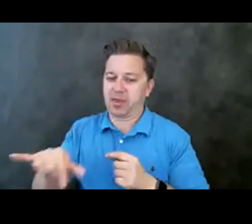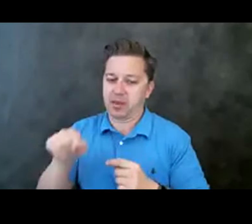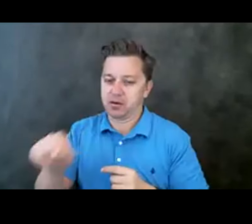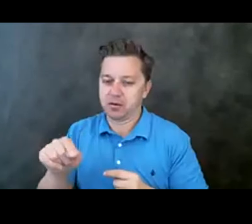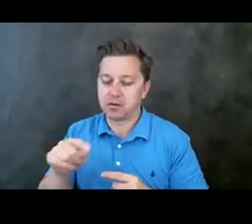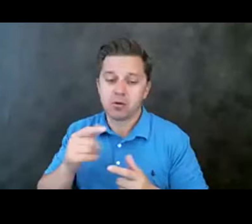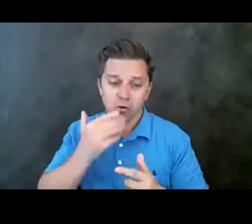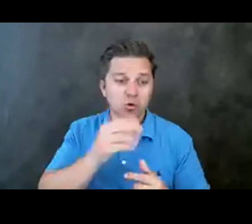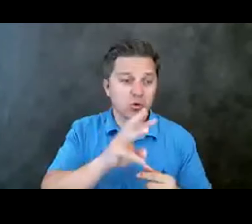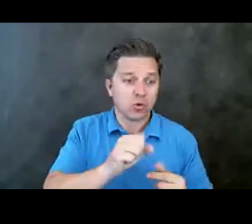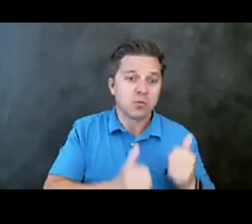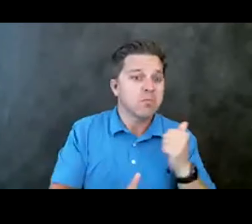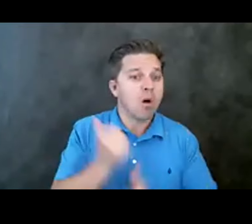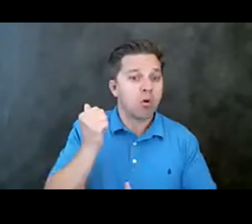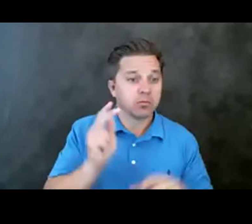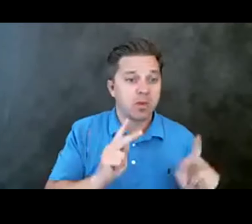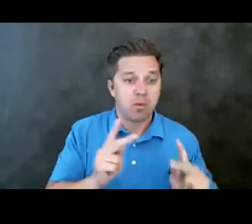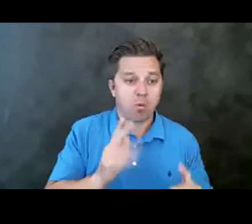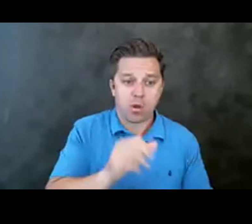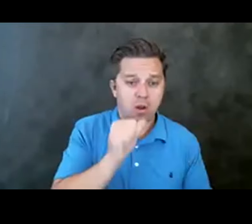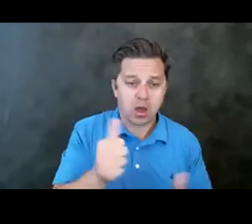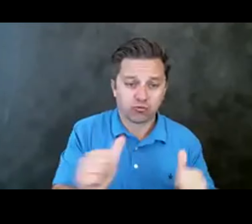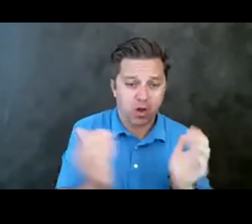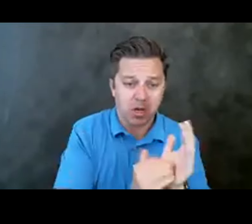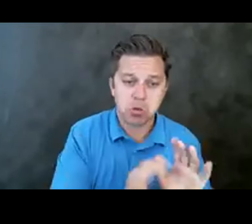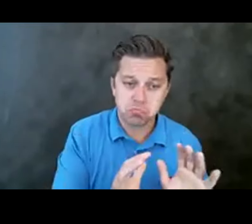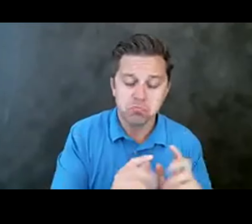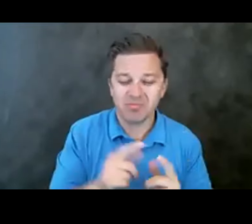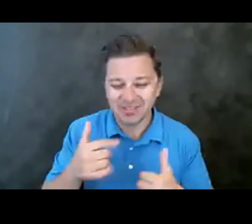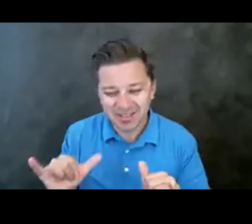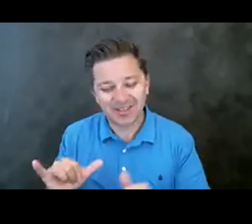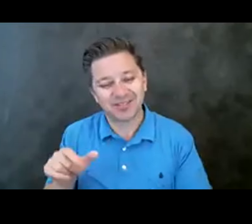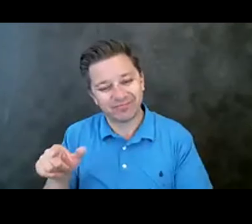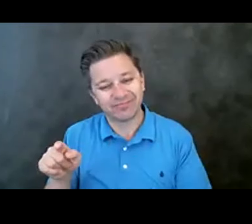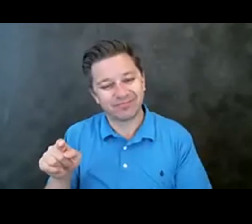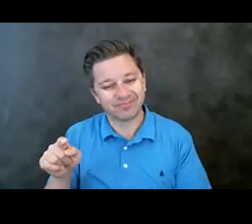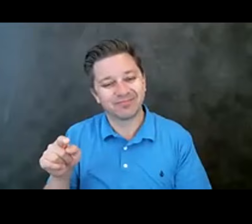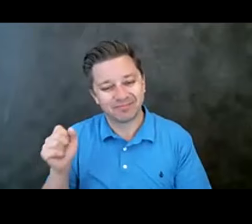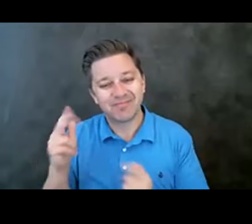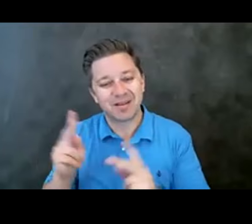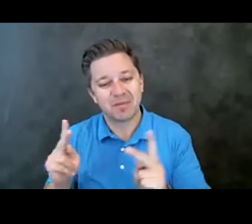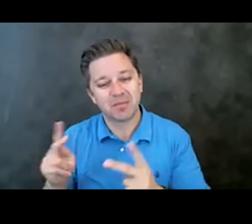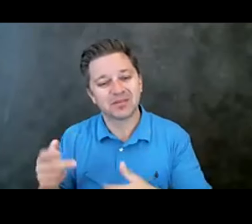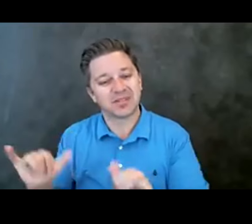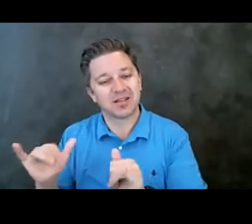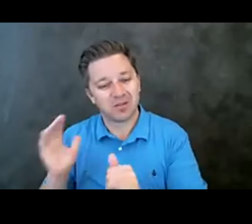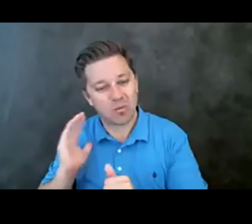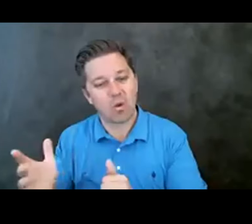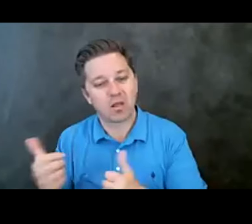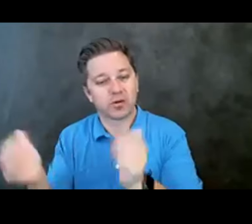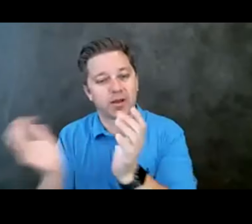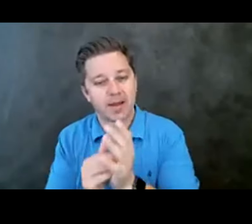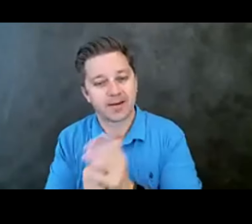um, but we know that for the other percentage of people who will, uh, that fear is something that actually helps to keep us safe. And so we want to make,